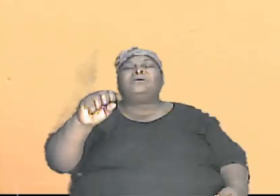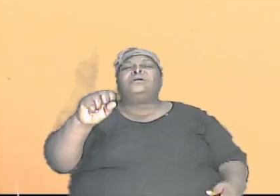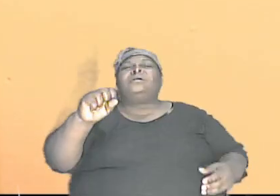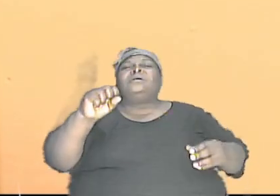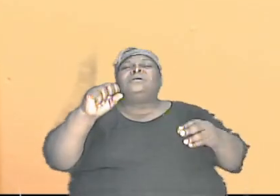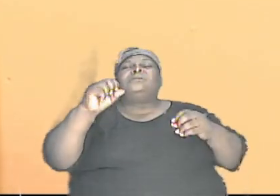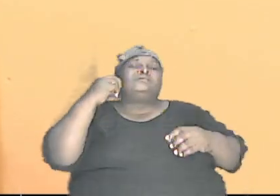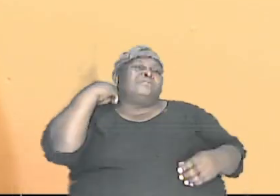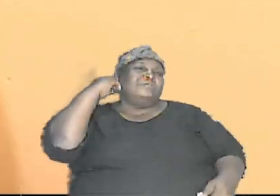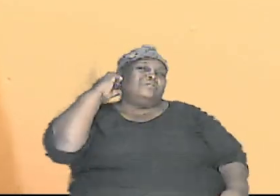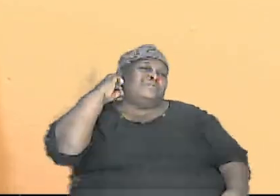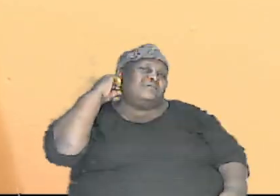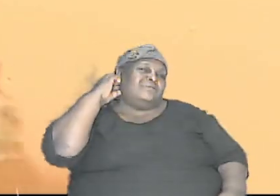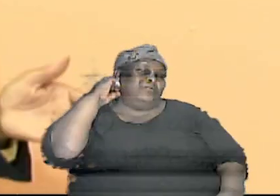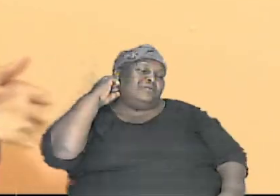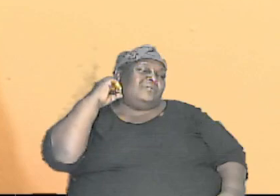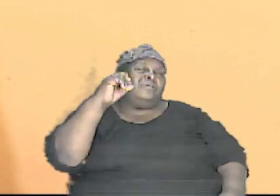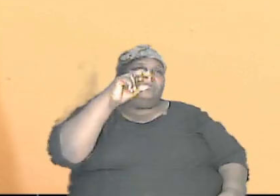you know most